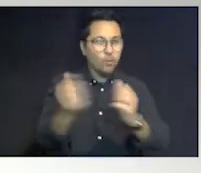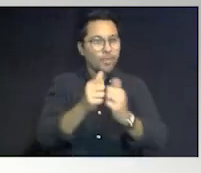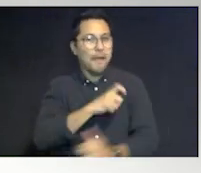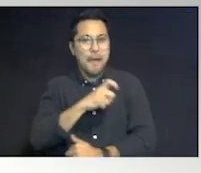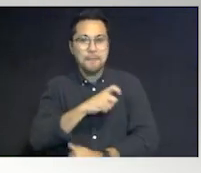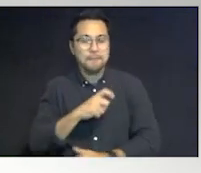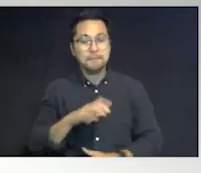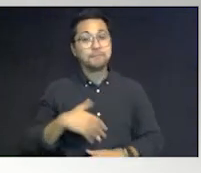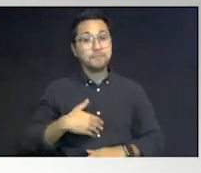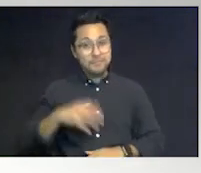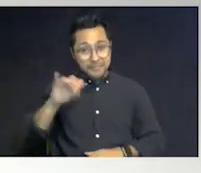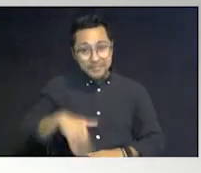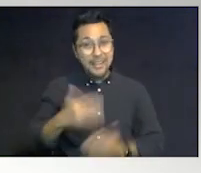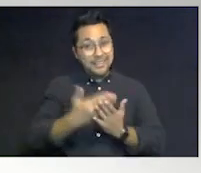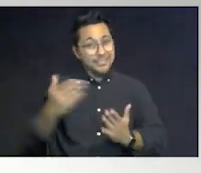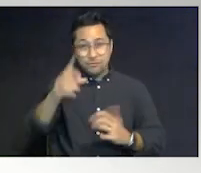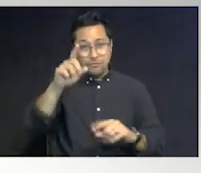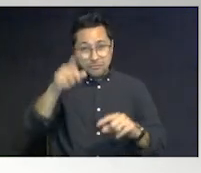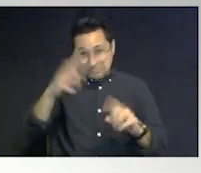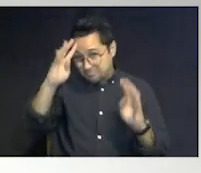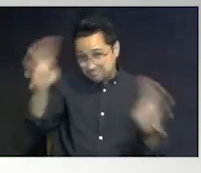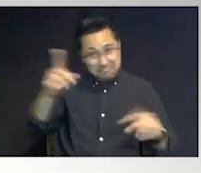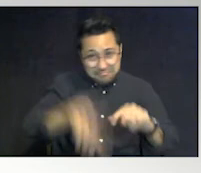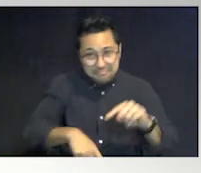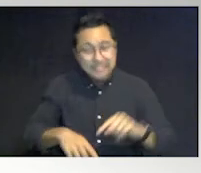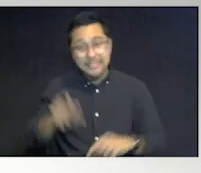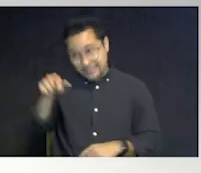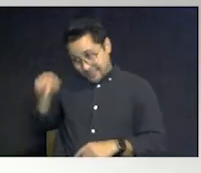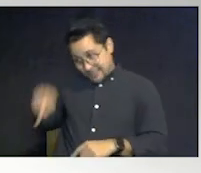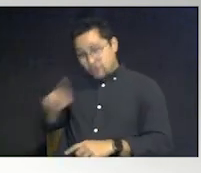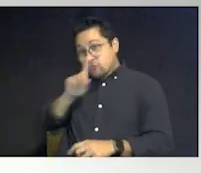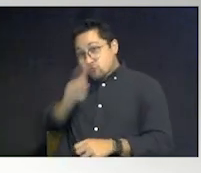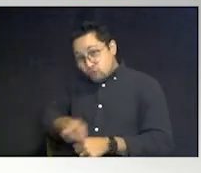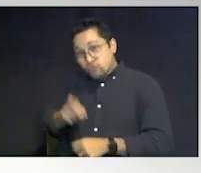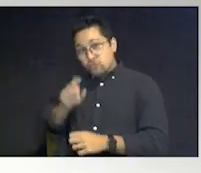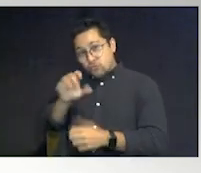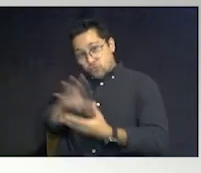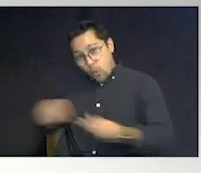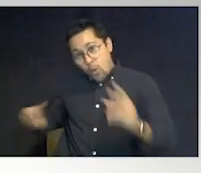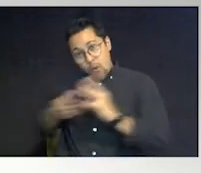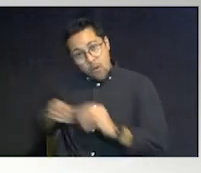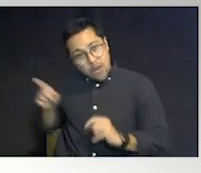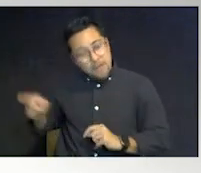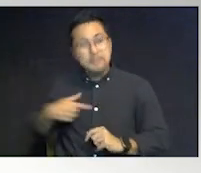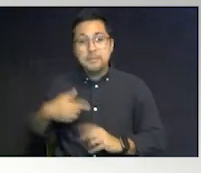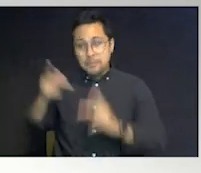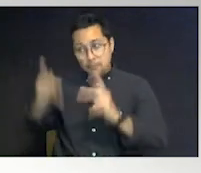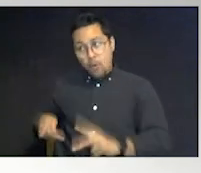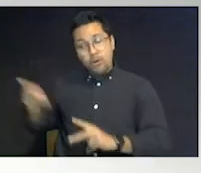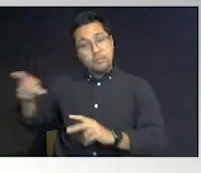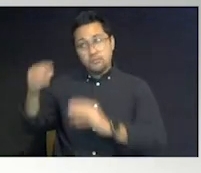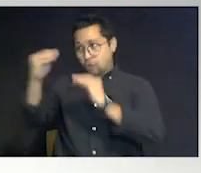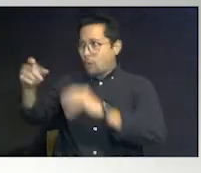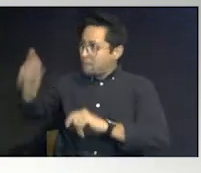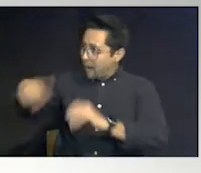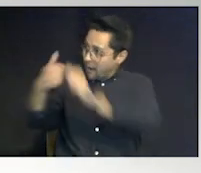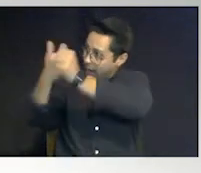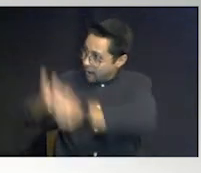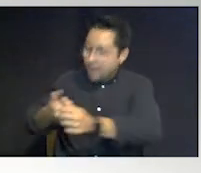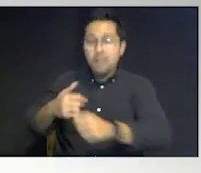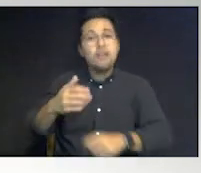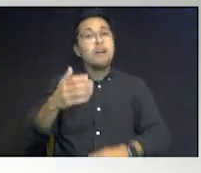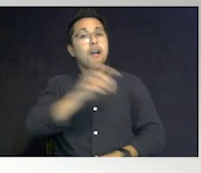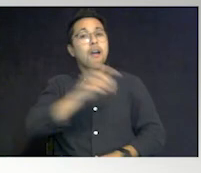This is the stuff you can't make up. This is a true story. The individual, because he has been taught to comply, the officer